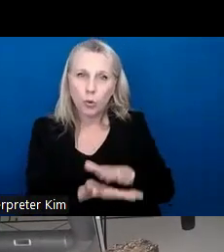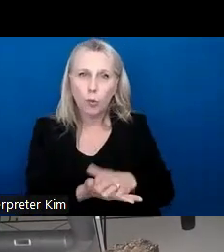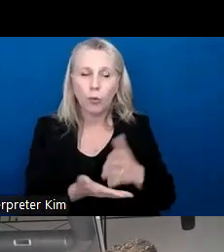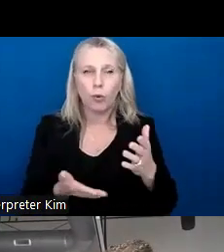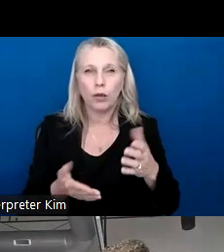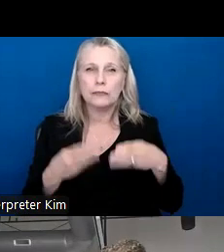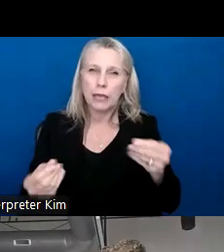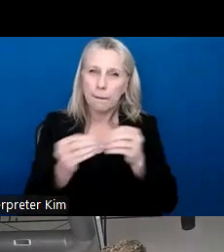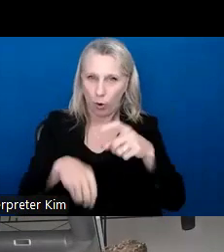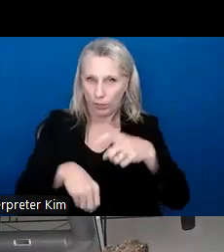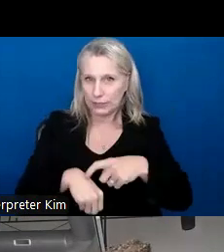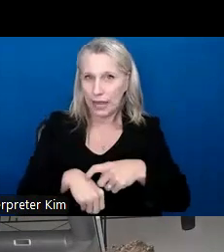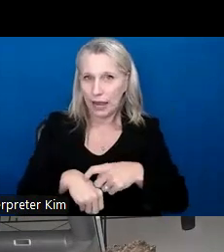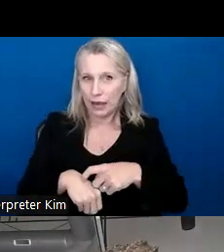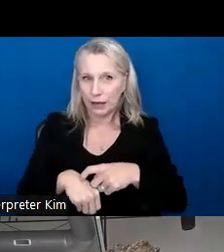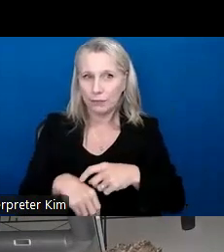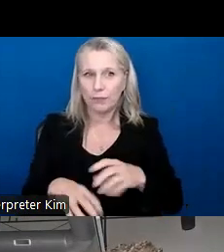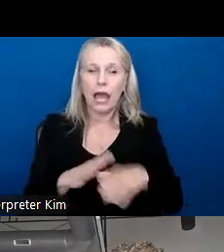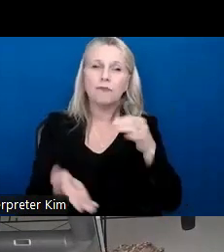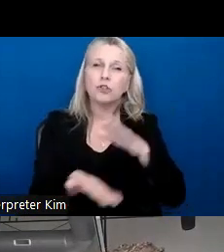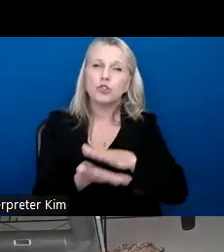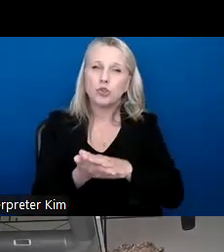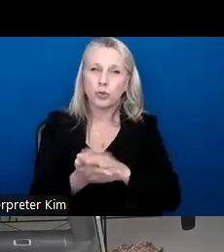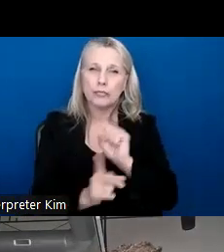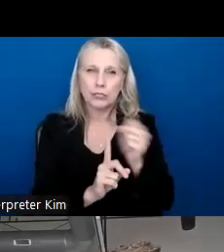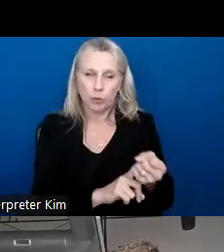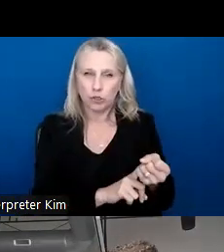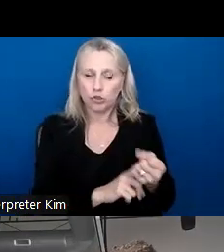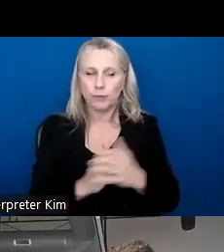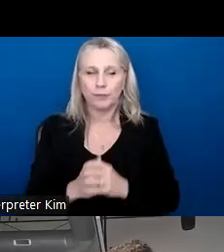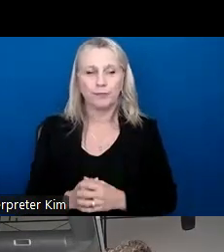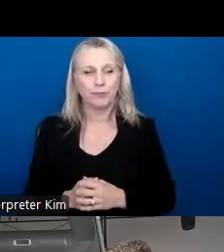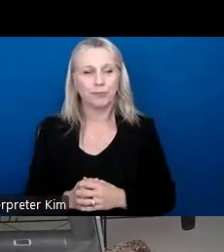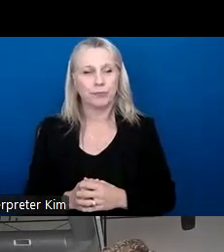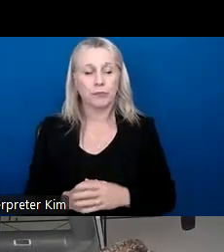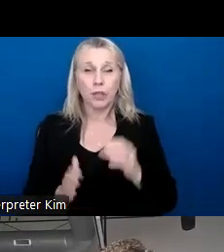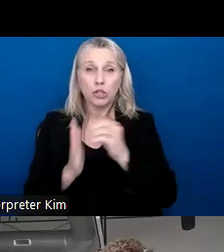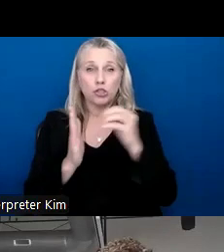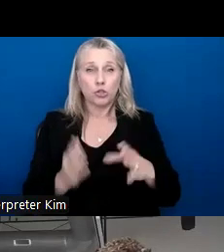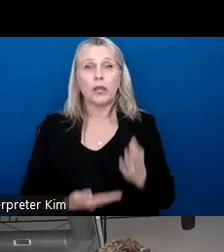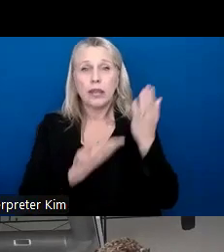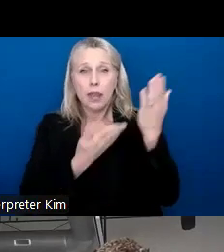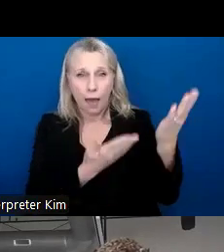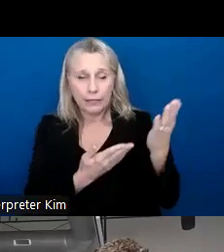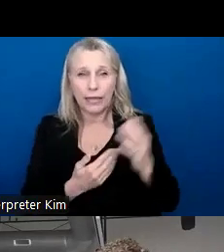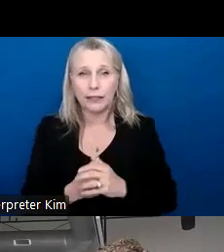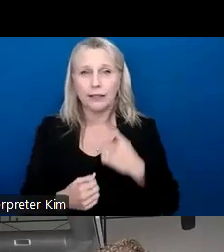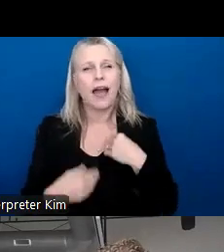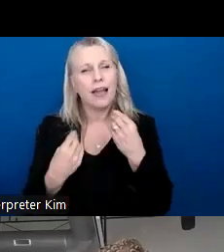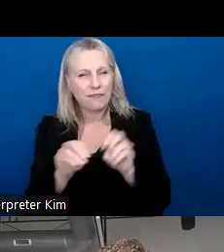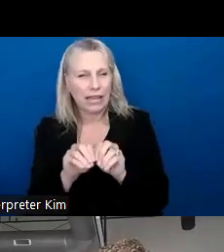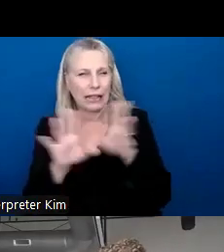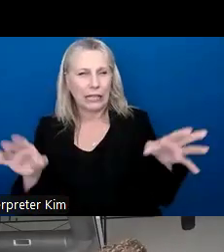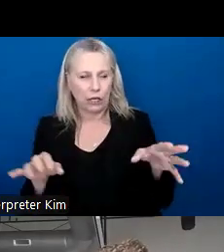spend more time out of the school setting for that. Um, our students were nominated, but I gave some pretty clear